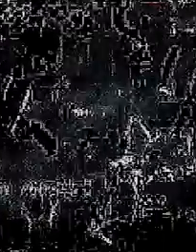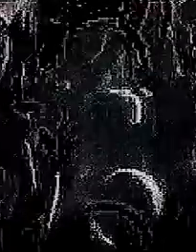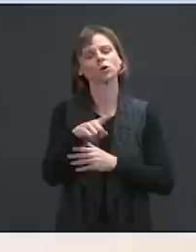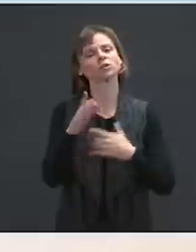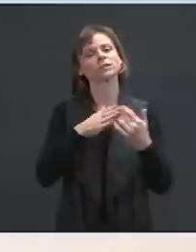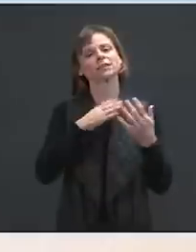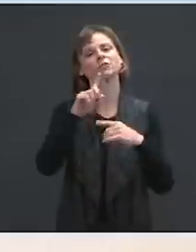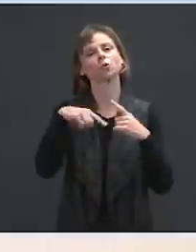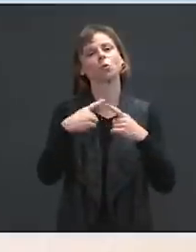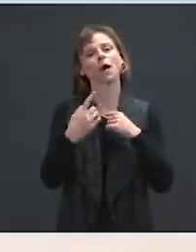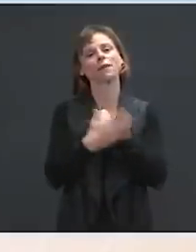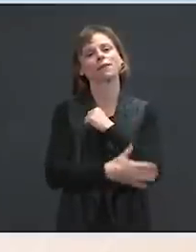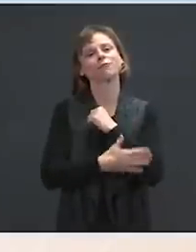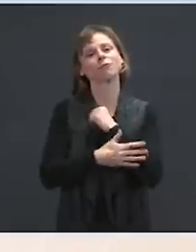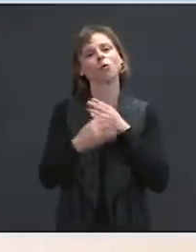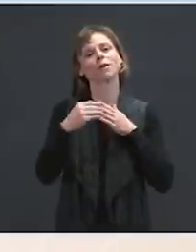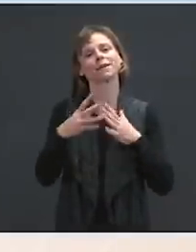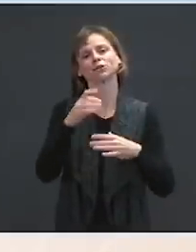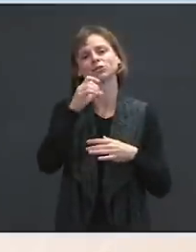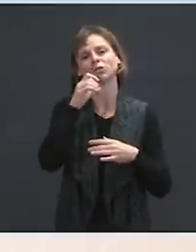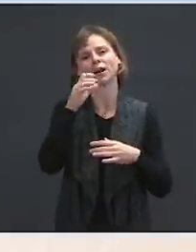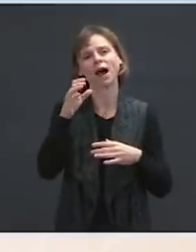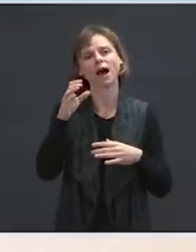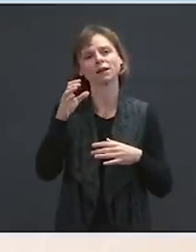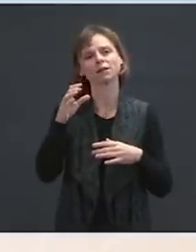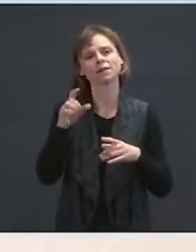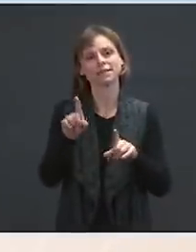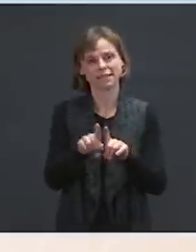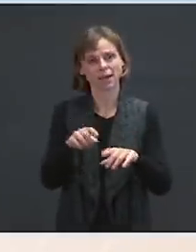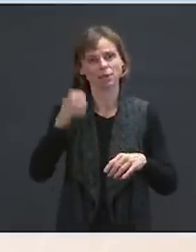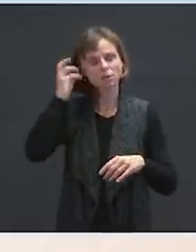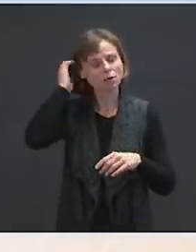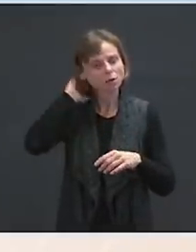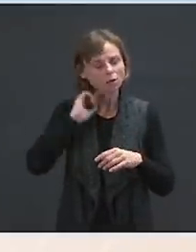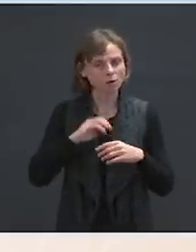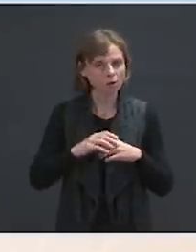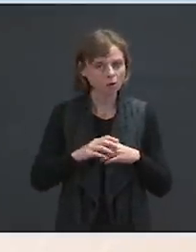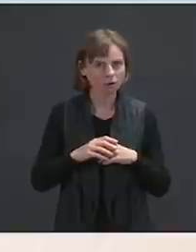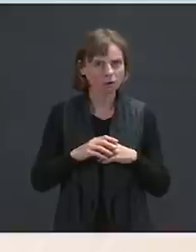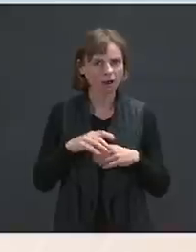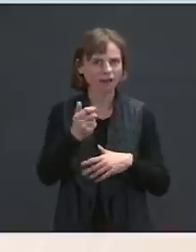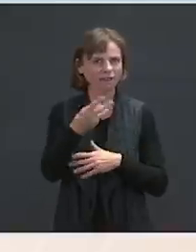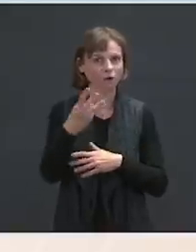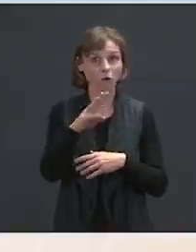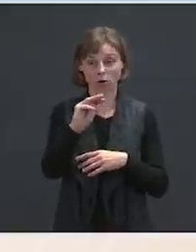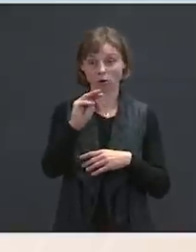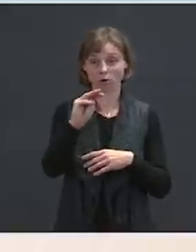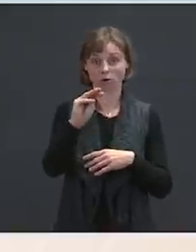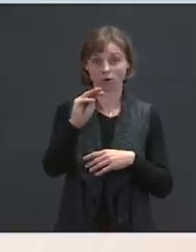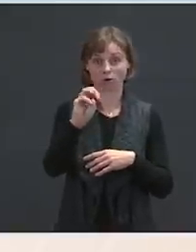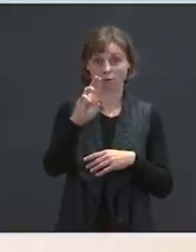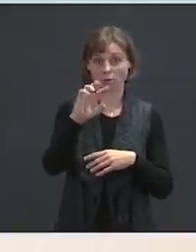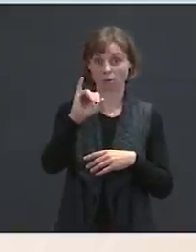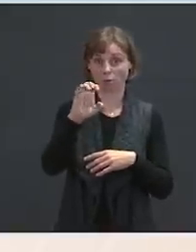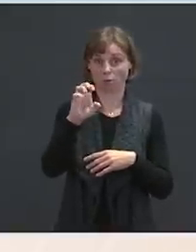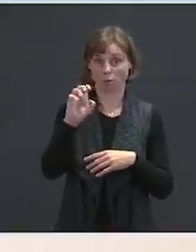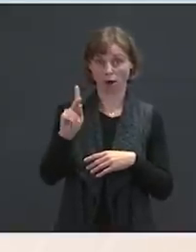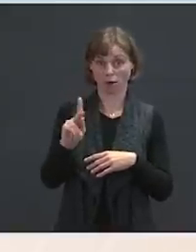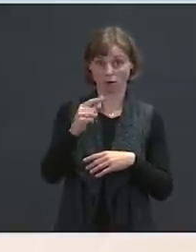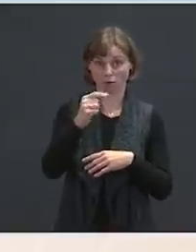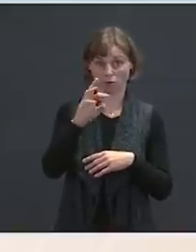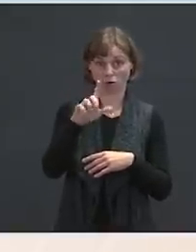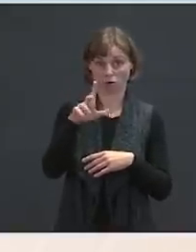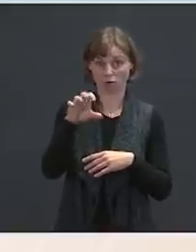Ms. Go ahead. The Thank you, Jen. A few on immigration really quick. Merrick Garland was asked yesterday if